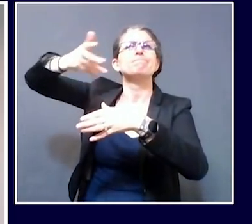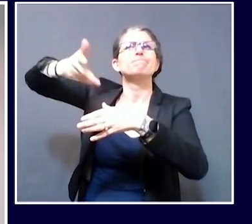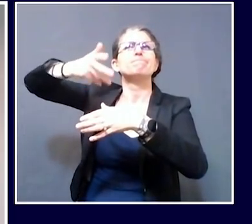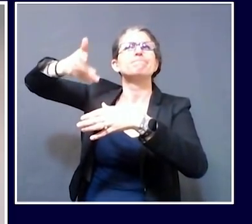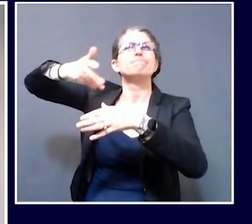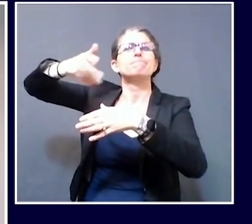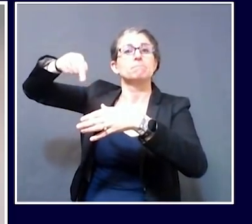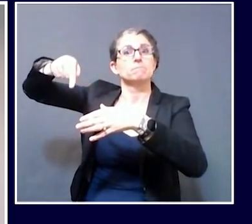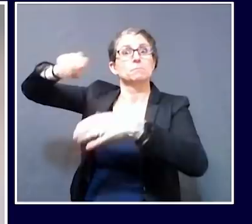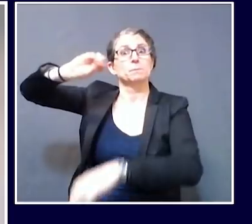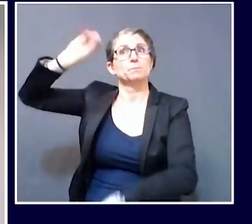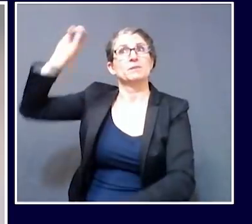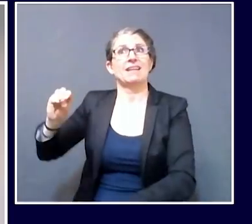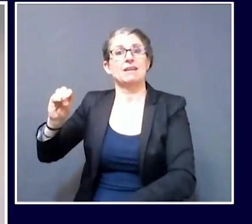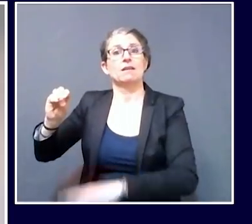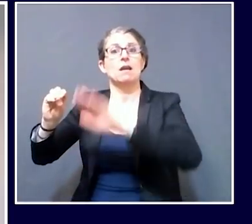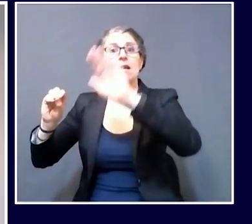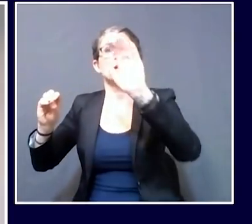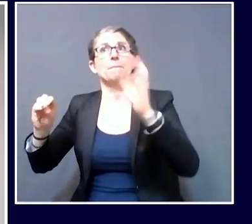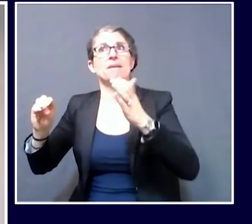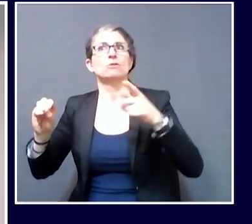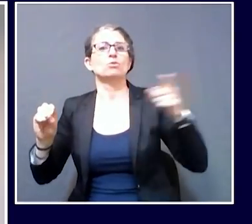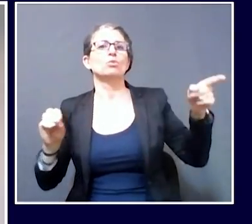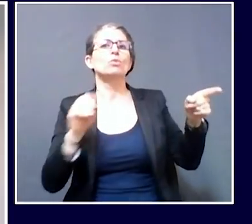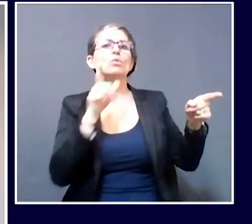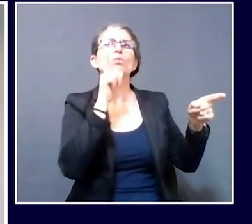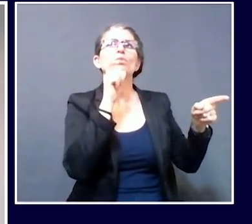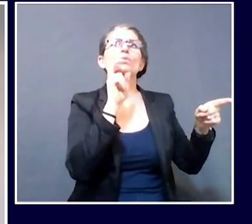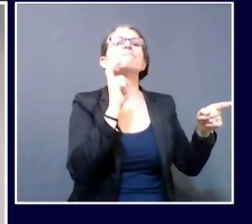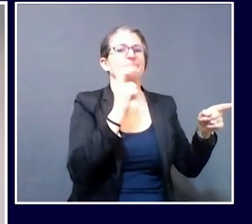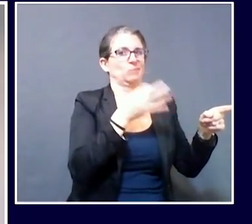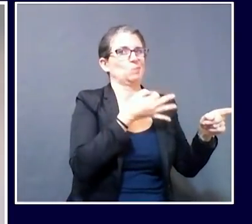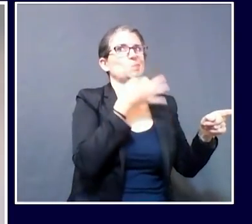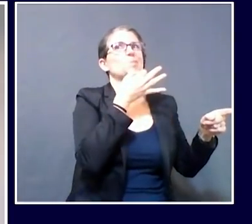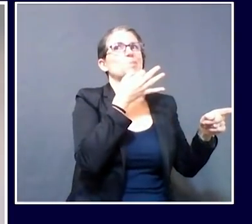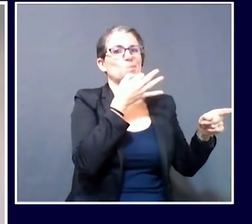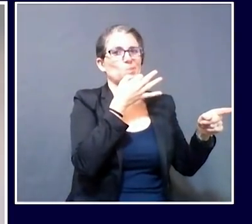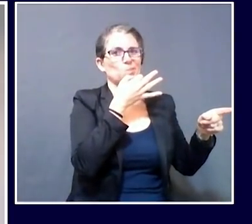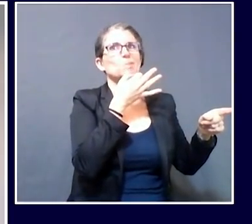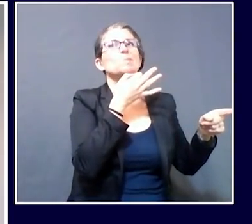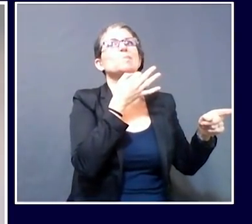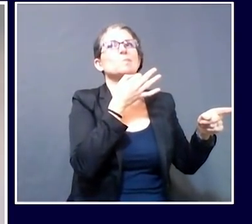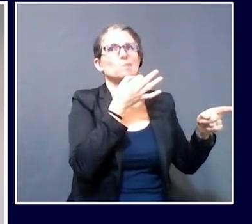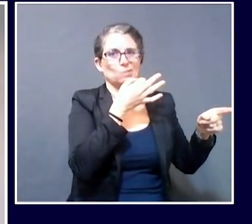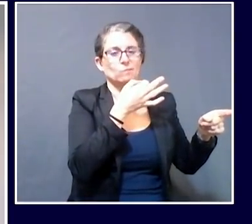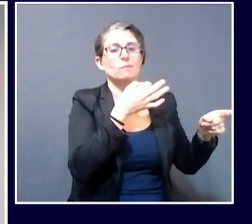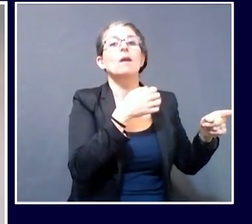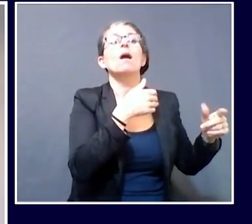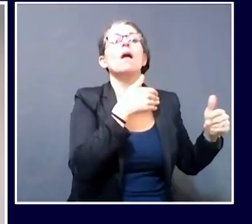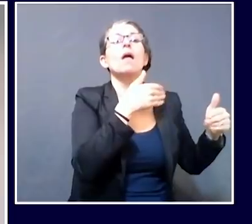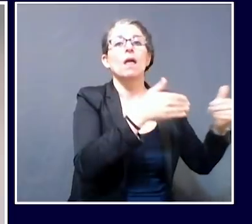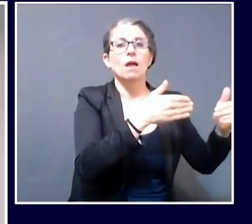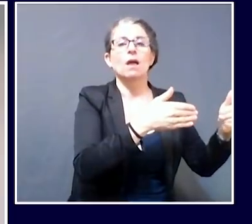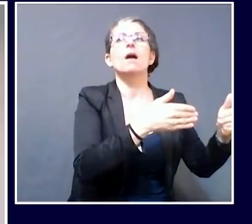let's say you're pre-symptomatic, like how many people go on to actually have symptoms? Great. So Megan, it is...